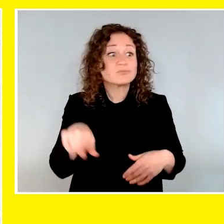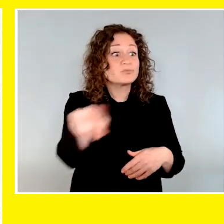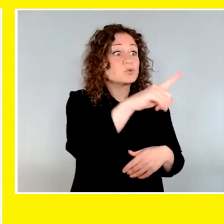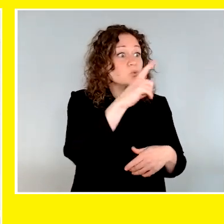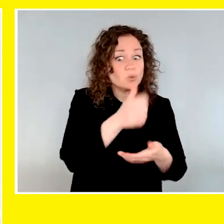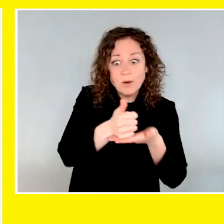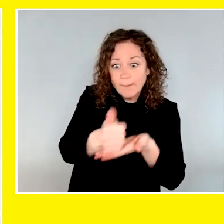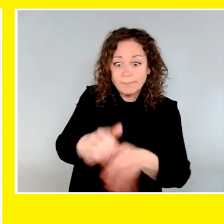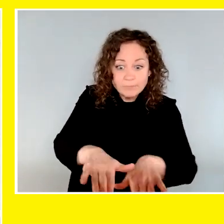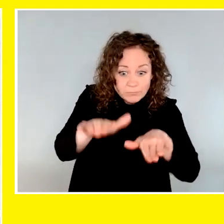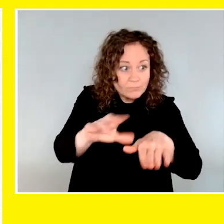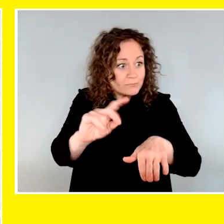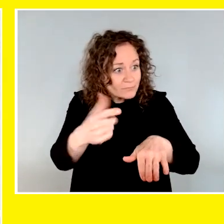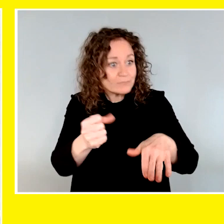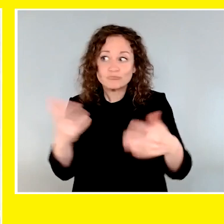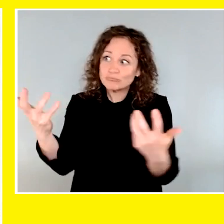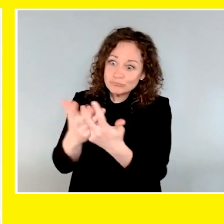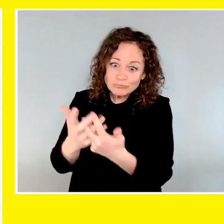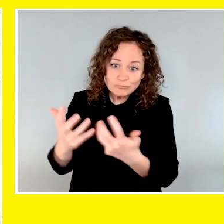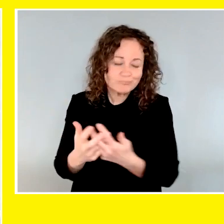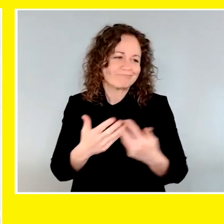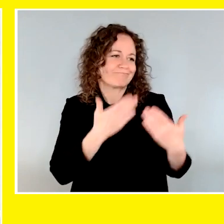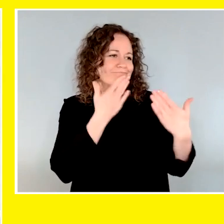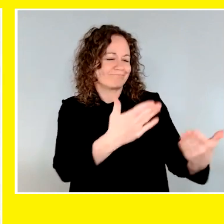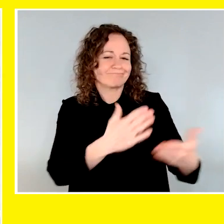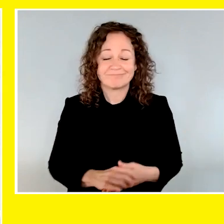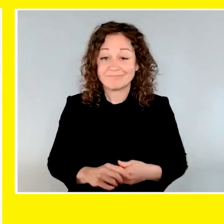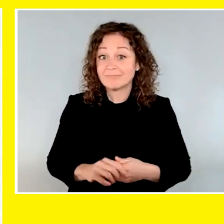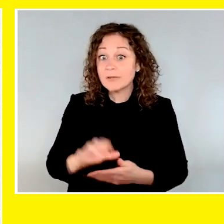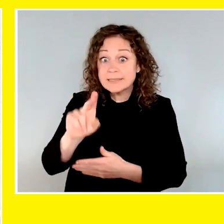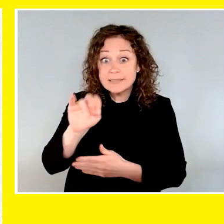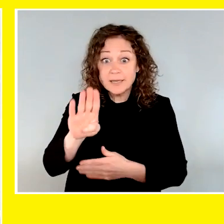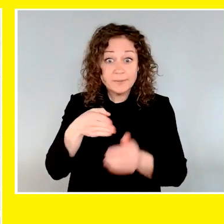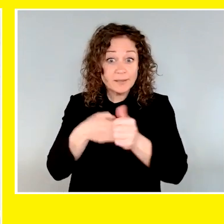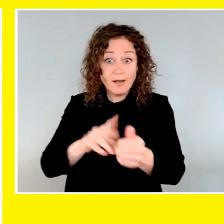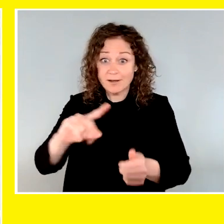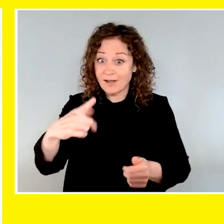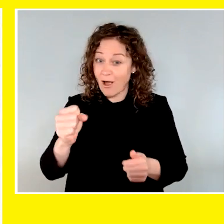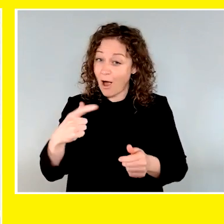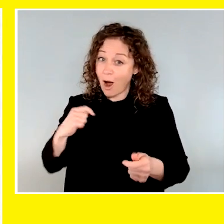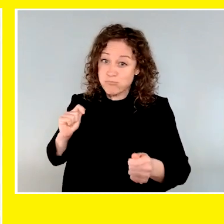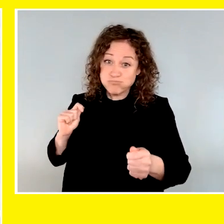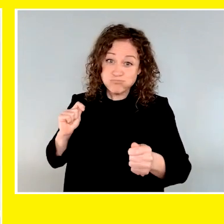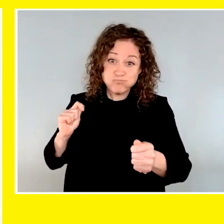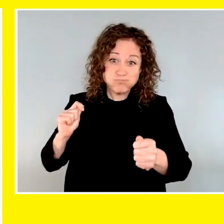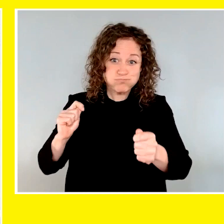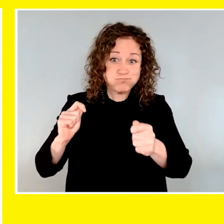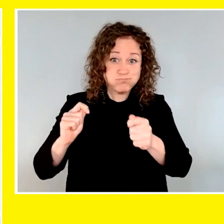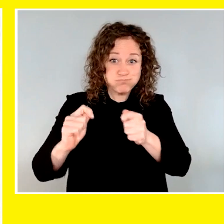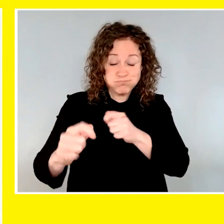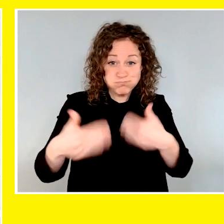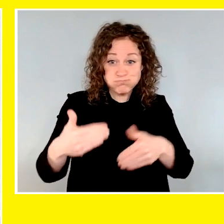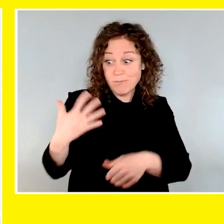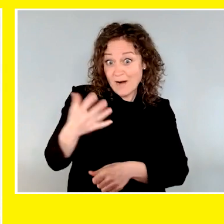had a part in making these magical partnerships possible. CNIB Guide Dogs has come a long way since it